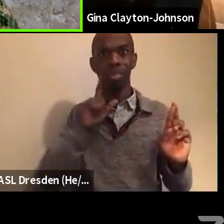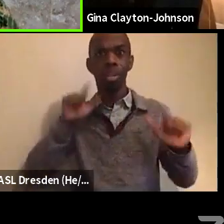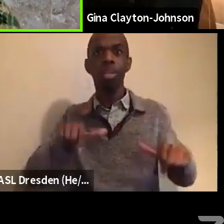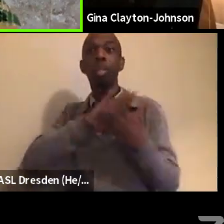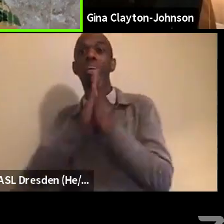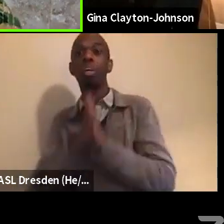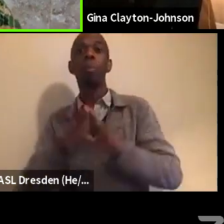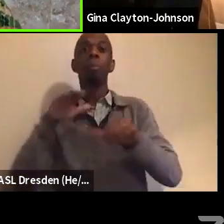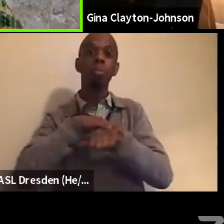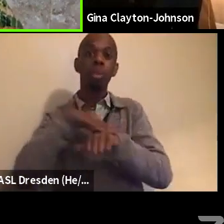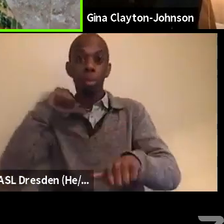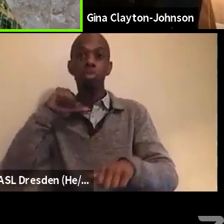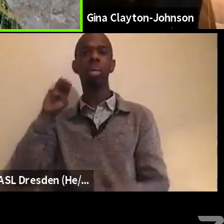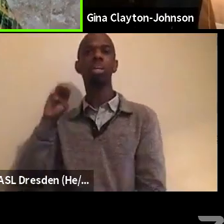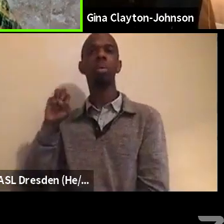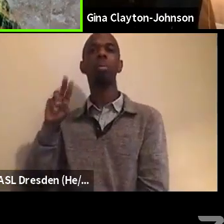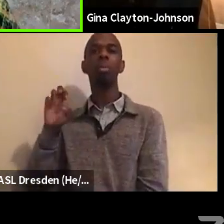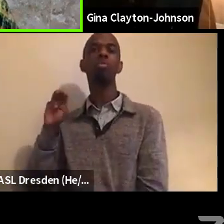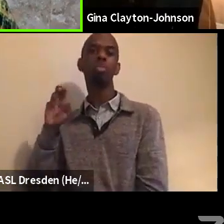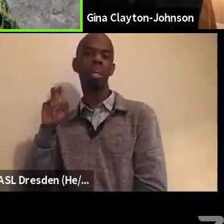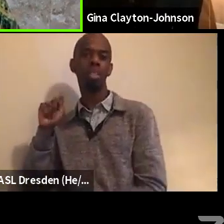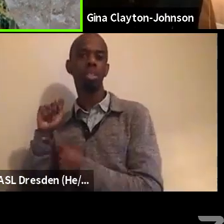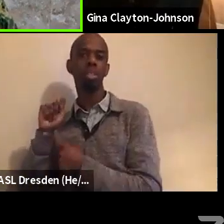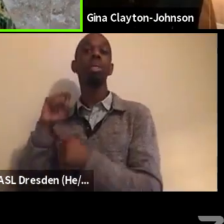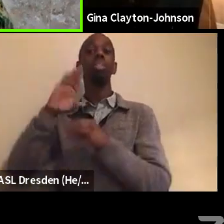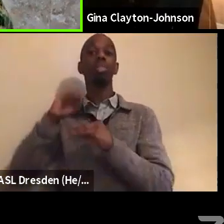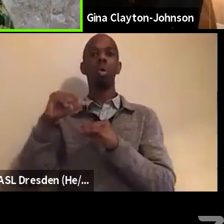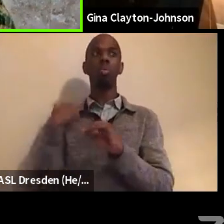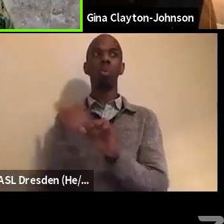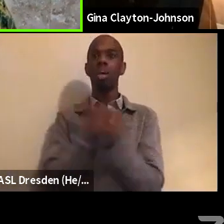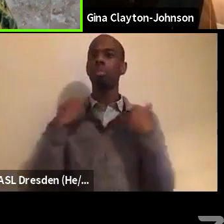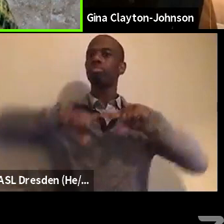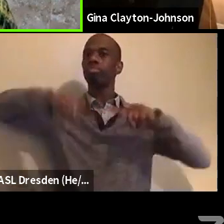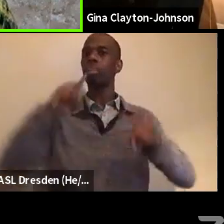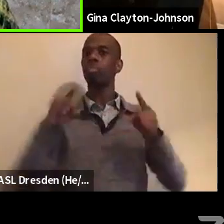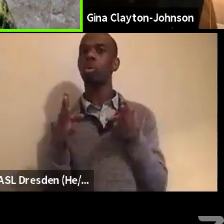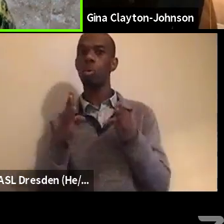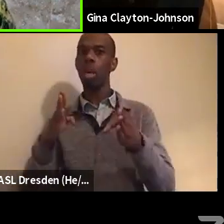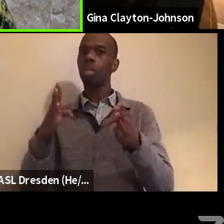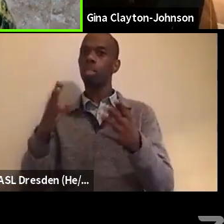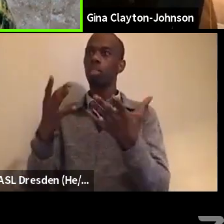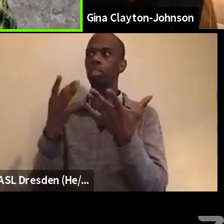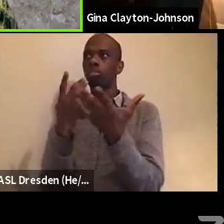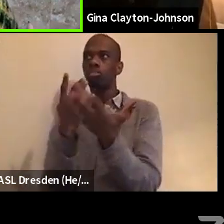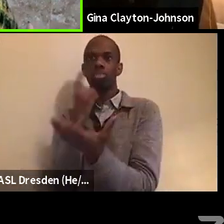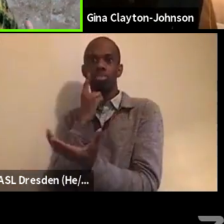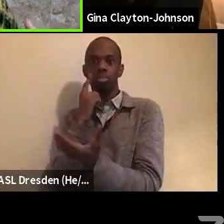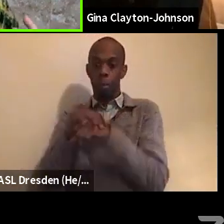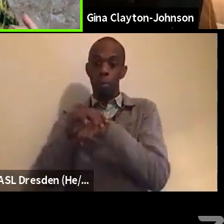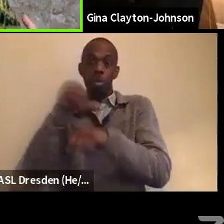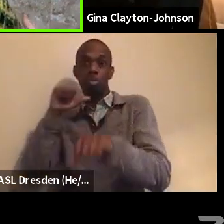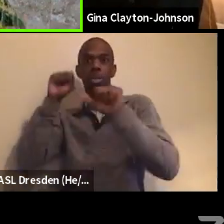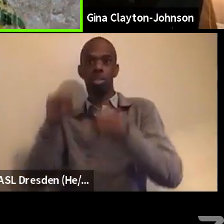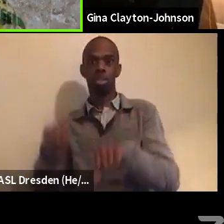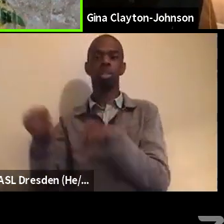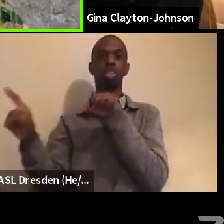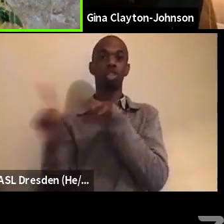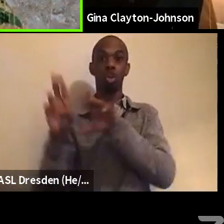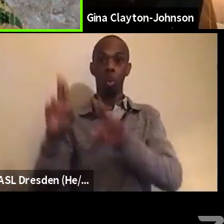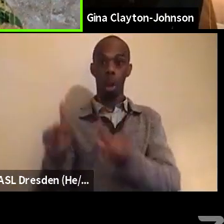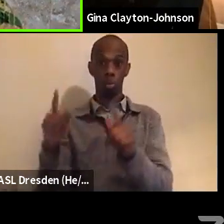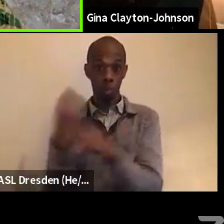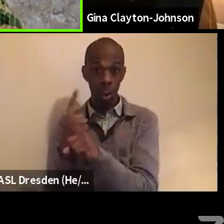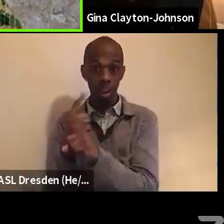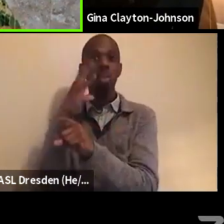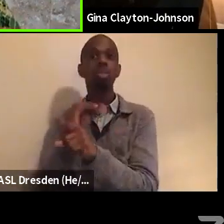same thing, the movement exists in many different ways. And we have to use all of our gifts and talents to usher